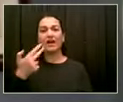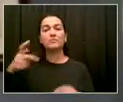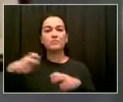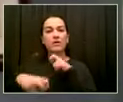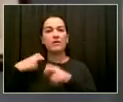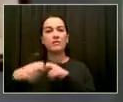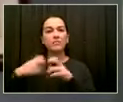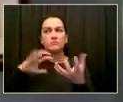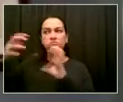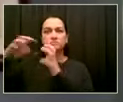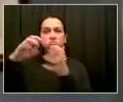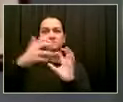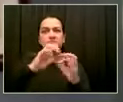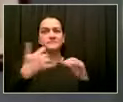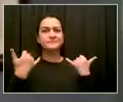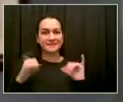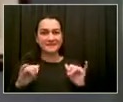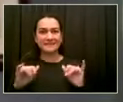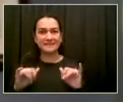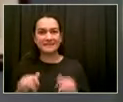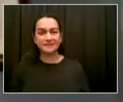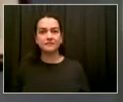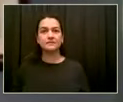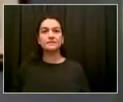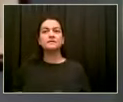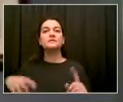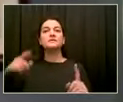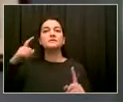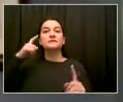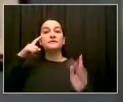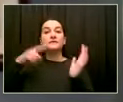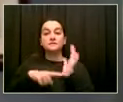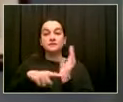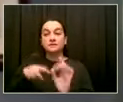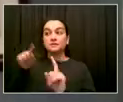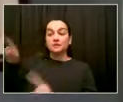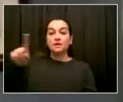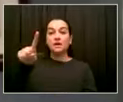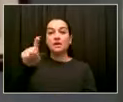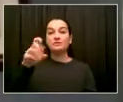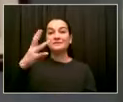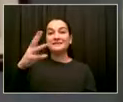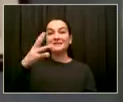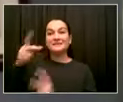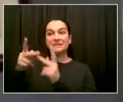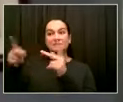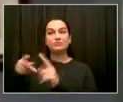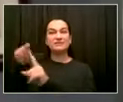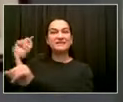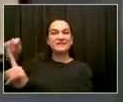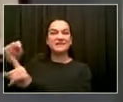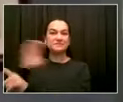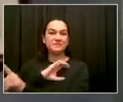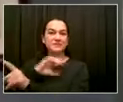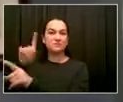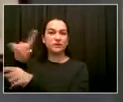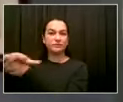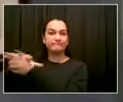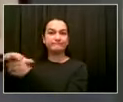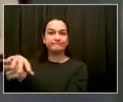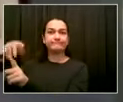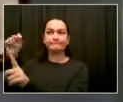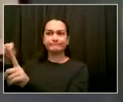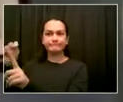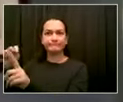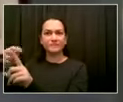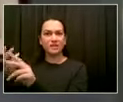shootings compared to three shootings the same time last year. Now, the 105th precinct will have its own Cure Violence